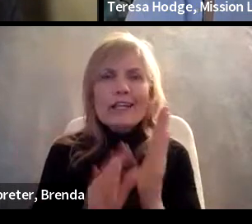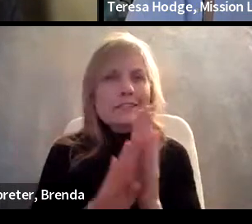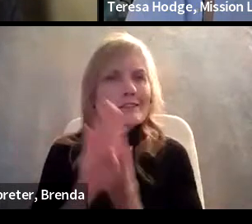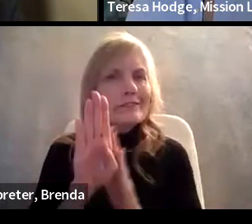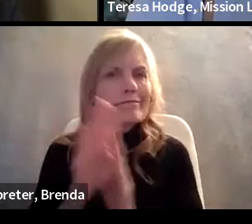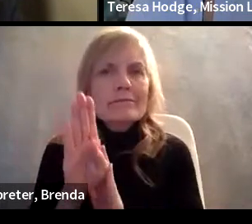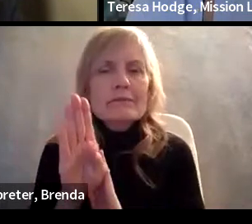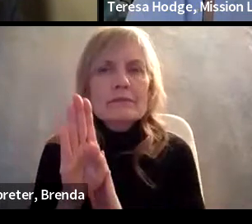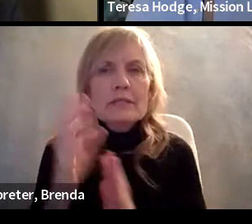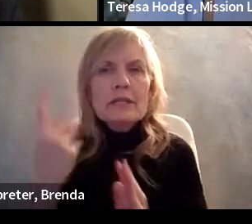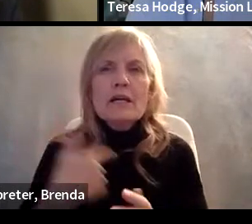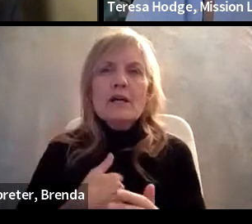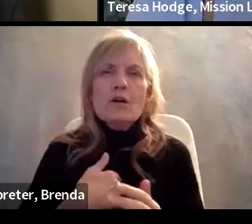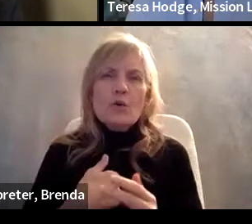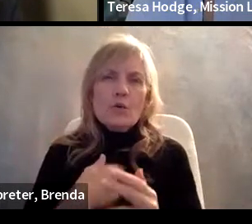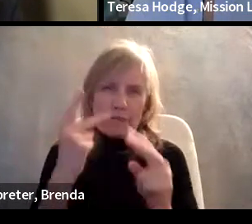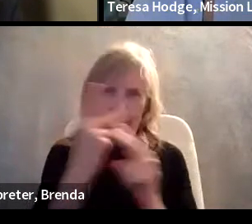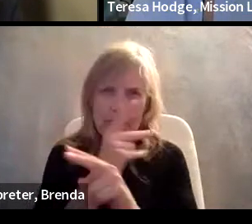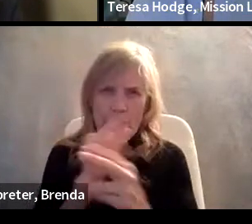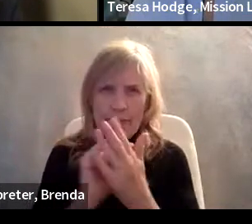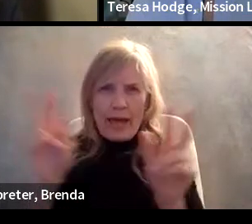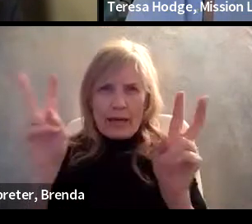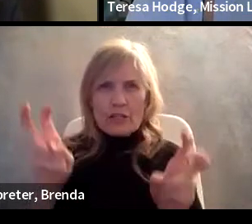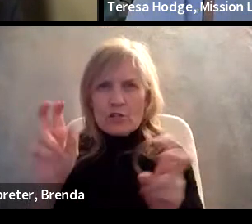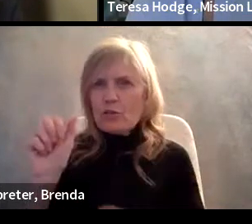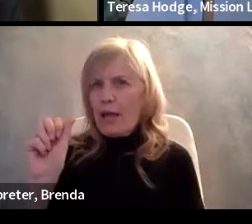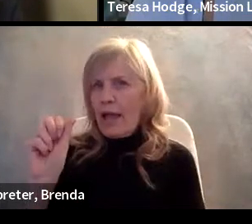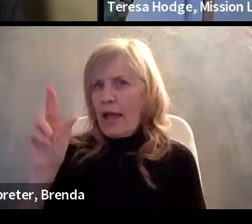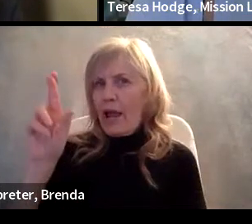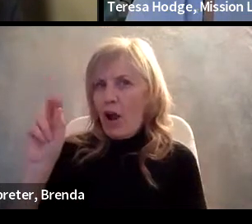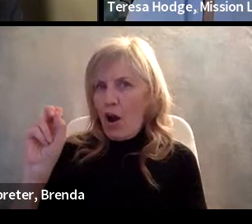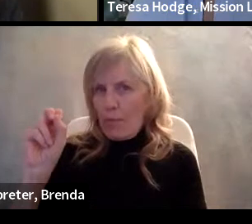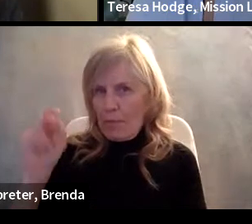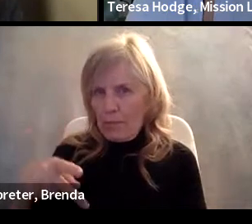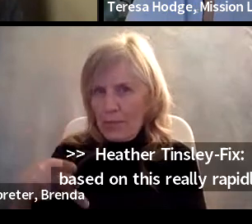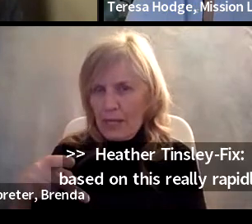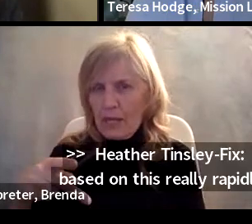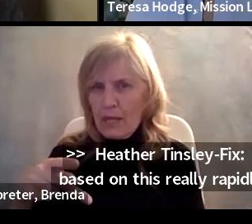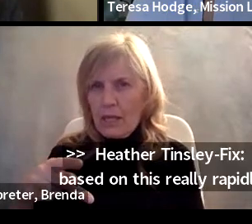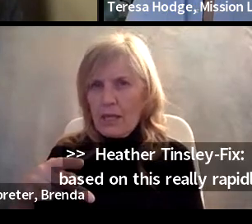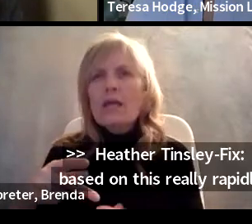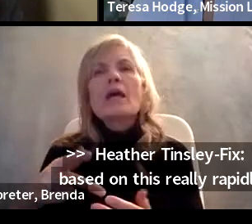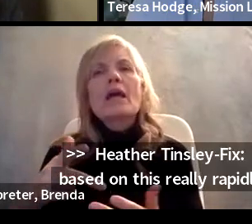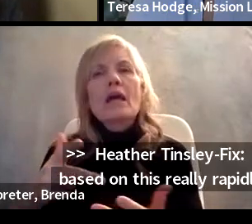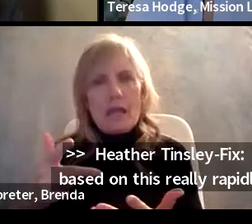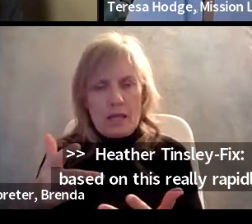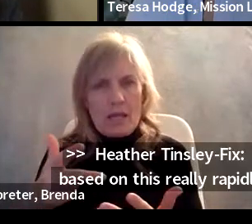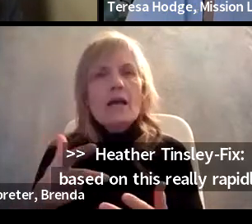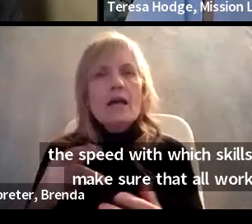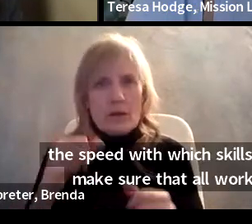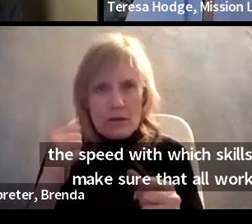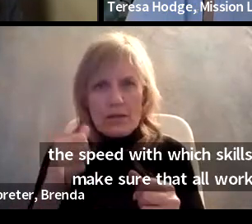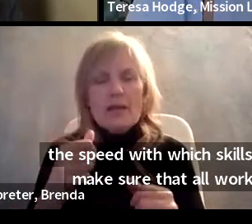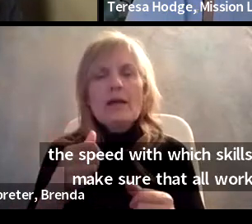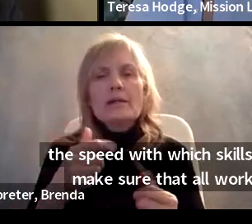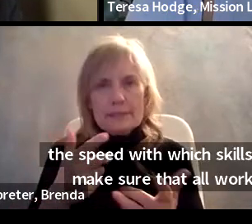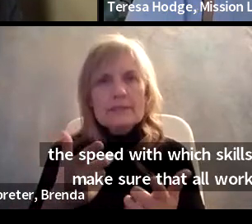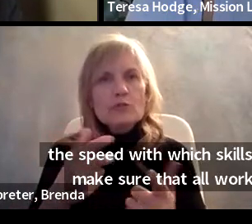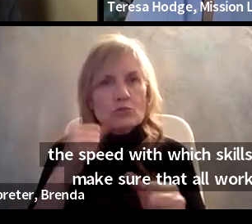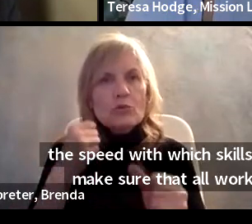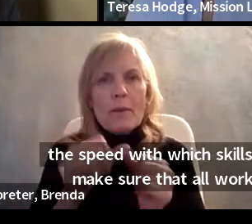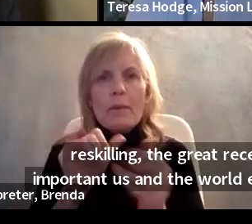we're working on this issue at AARP to make sure that employers remember older, mid and late career workers in their reskilling efforts.